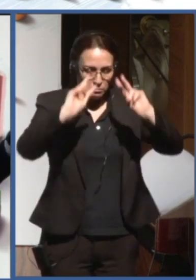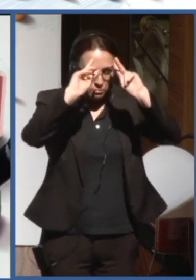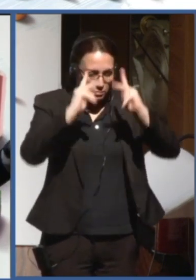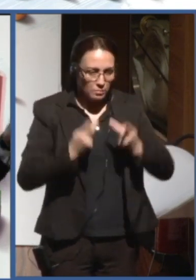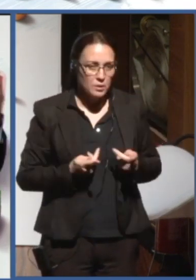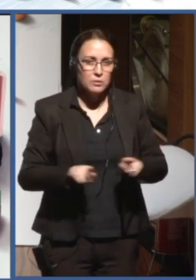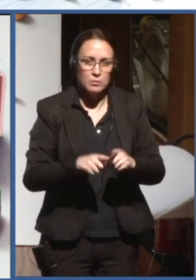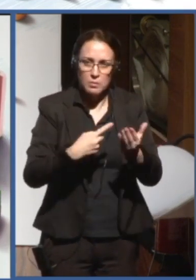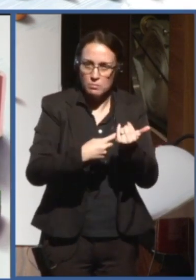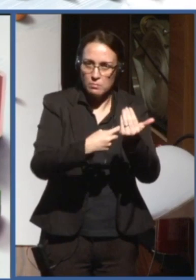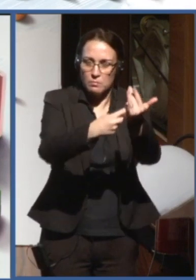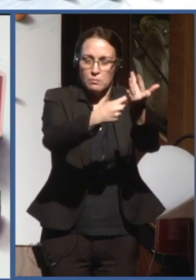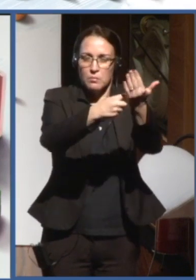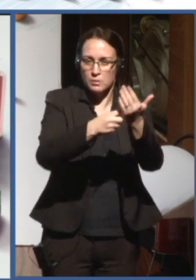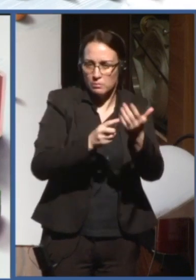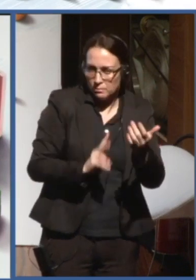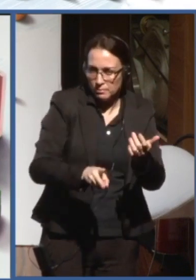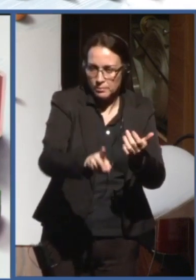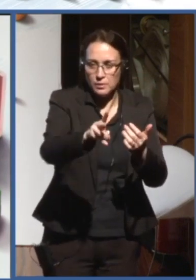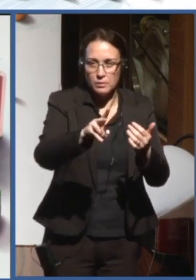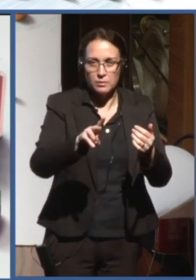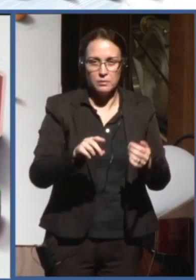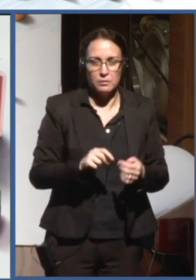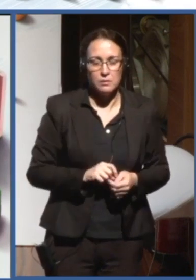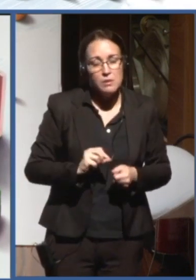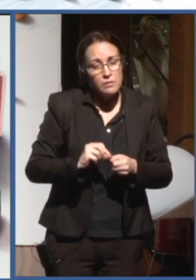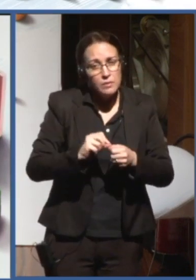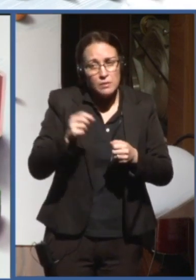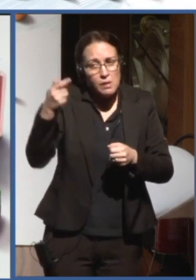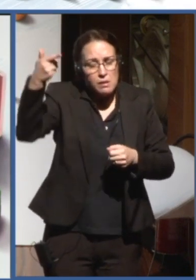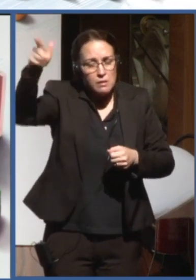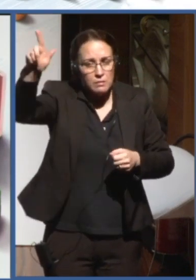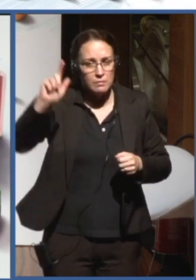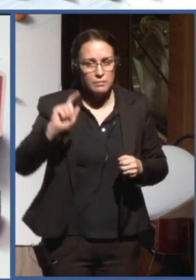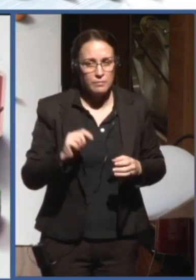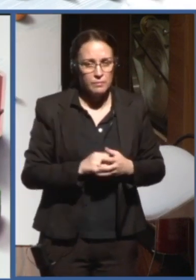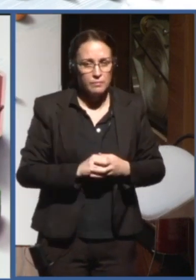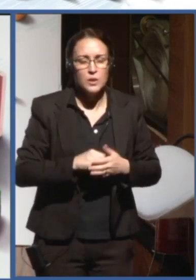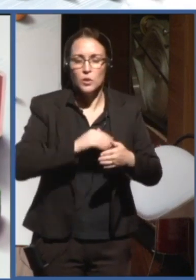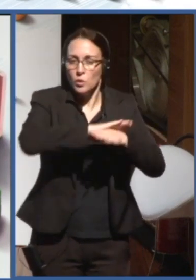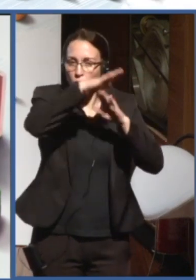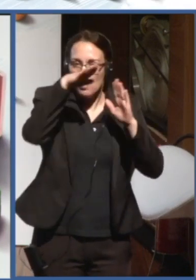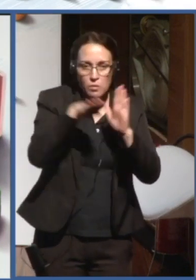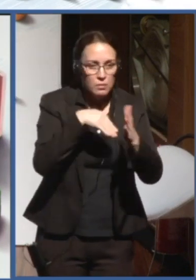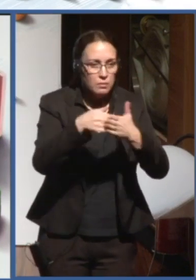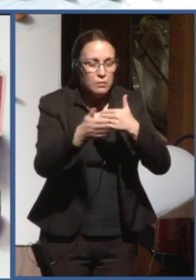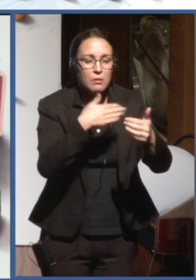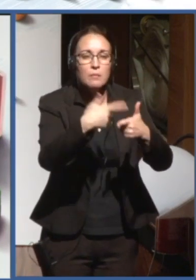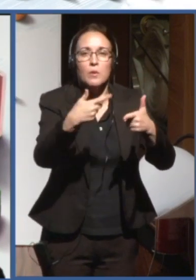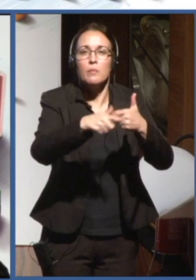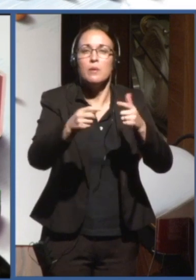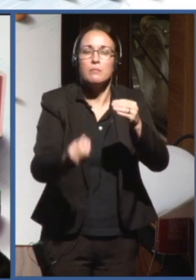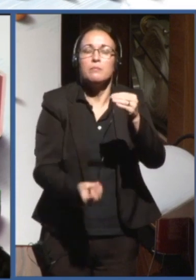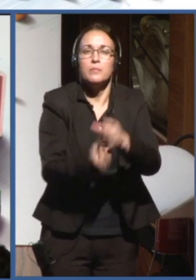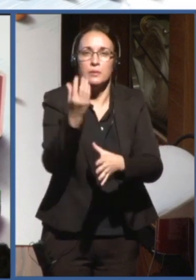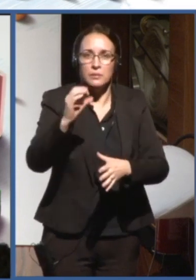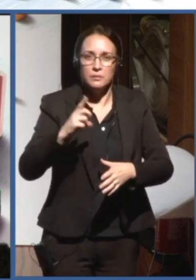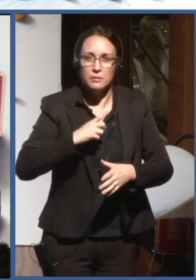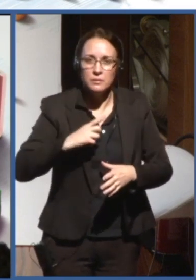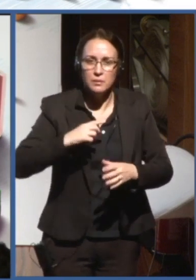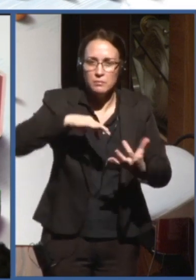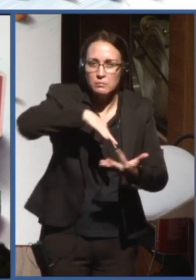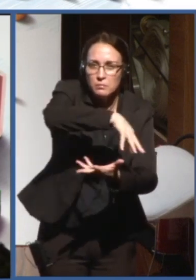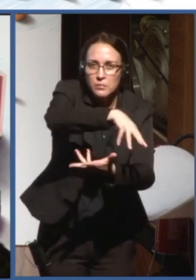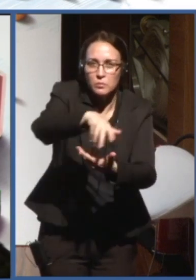and so on, are made there. And, all these problems that may arise in different parts of the globe, they